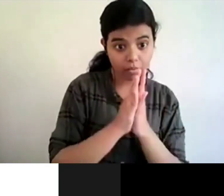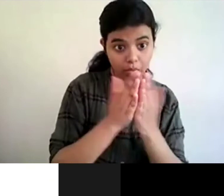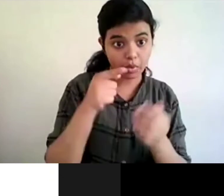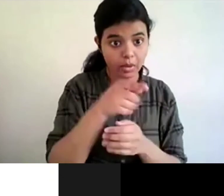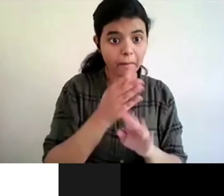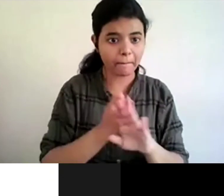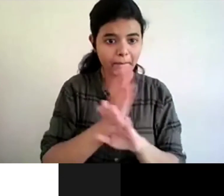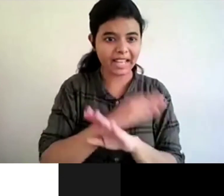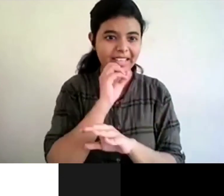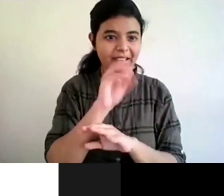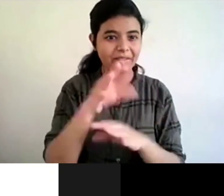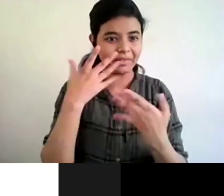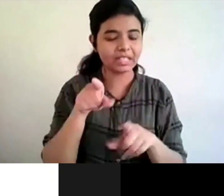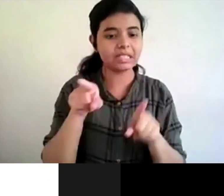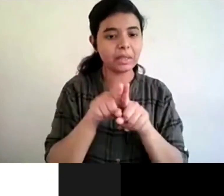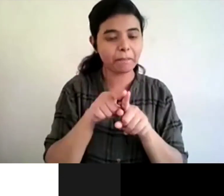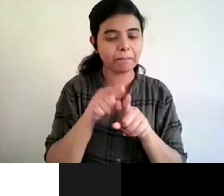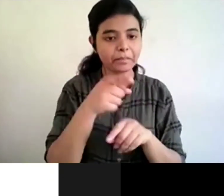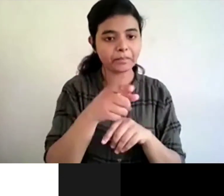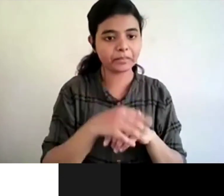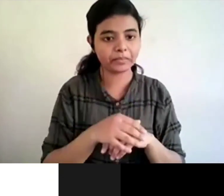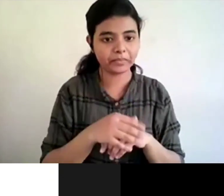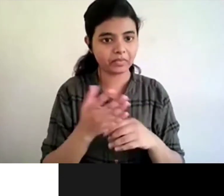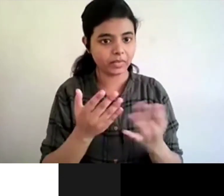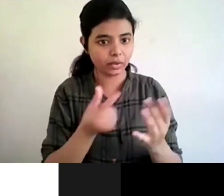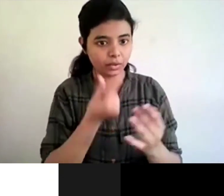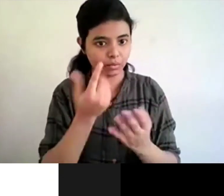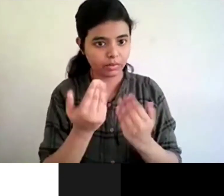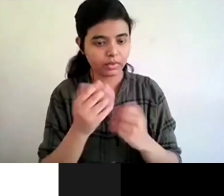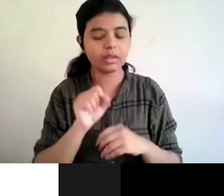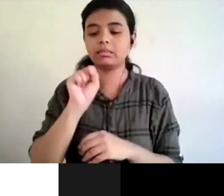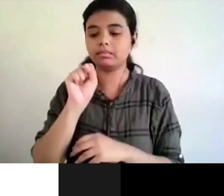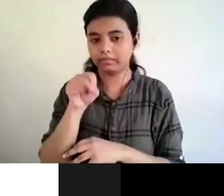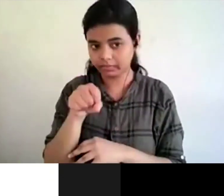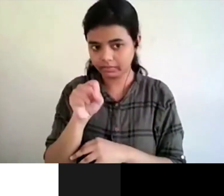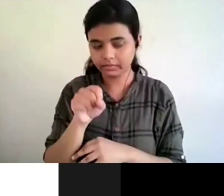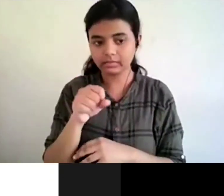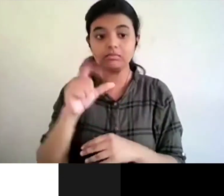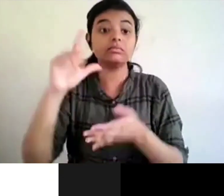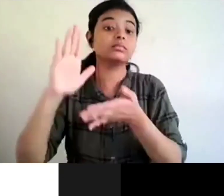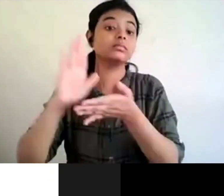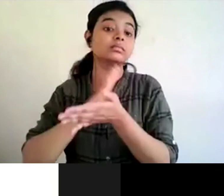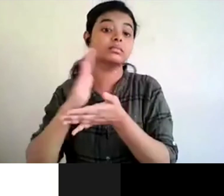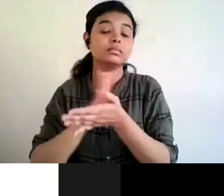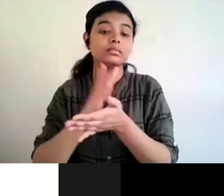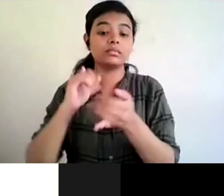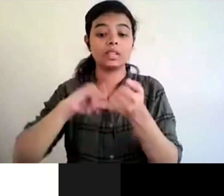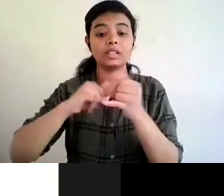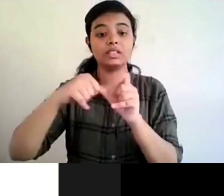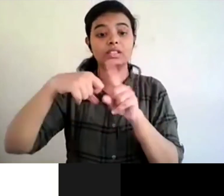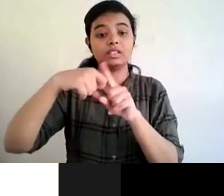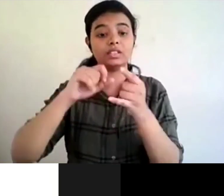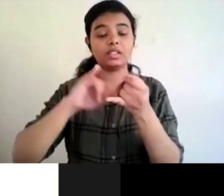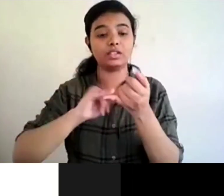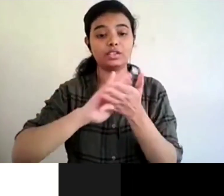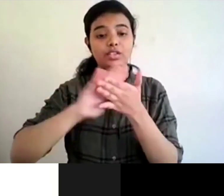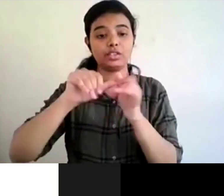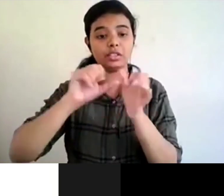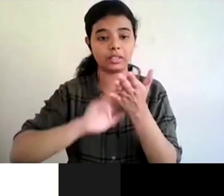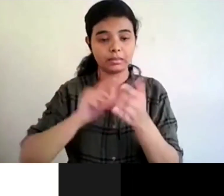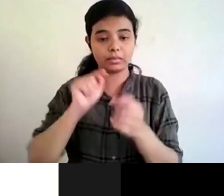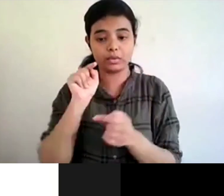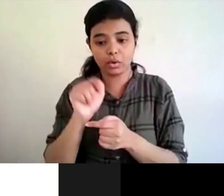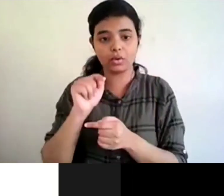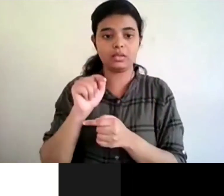have said the context can you use you can write to library at saksham.org it's an easy